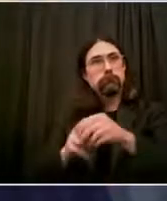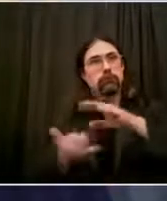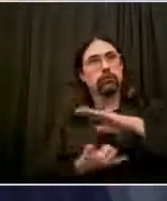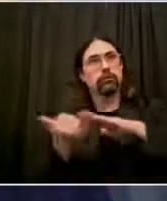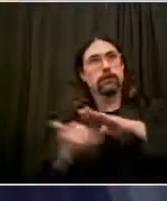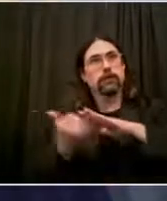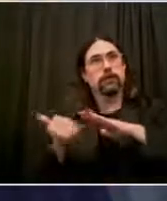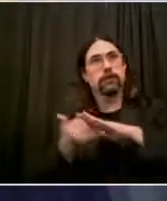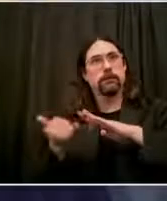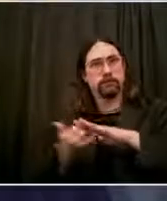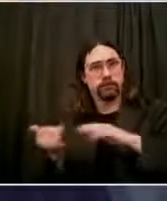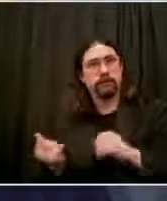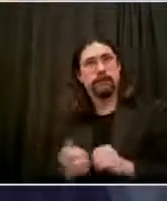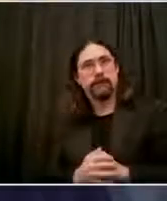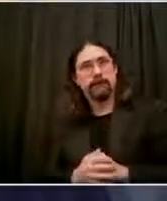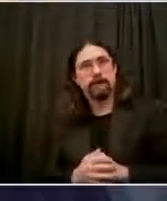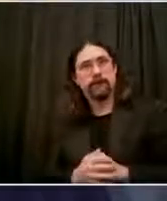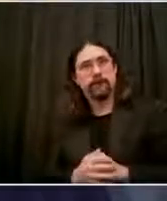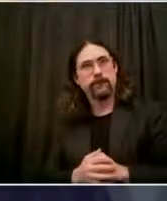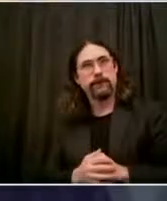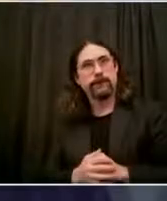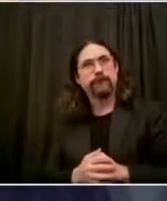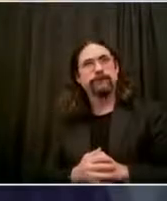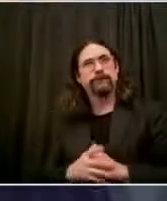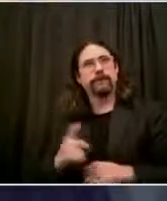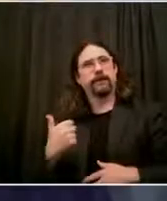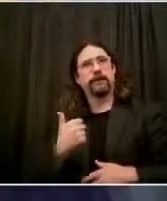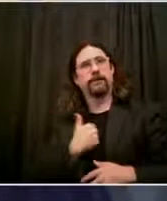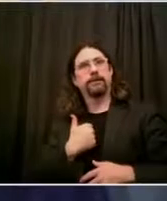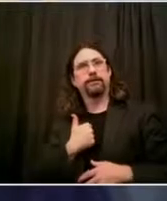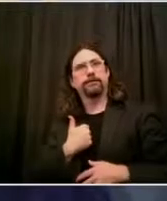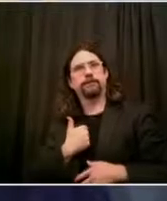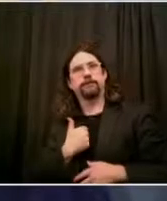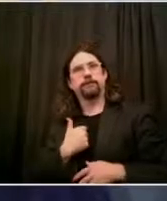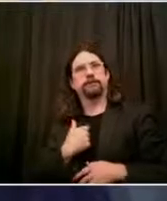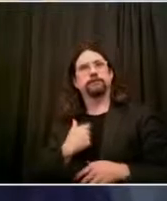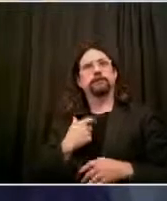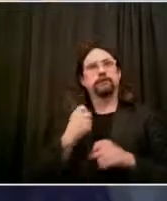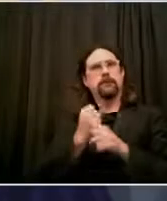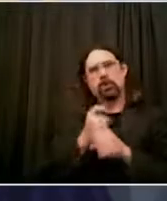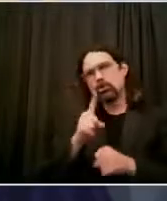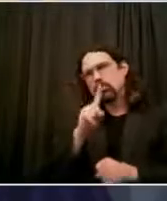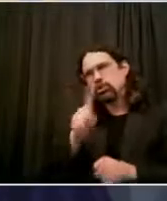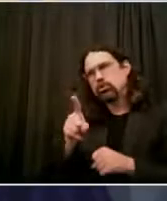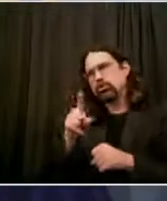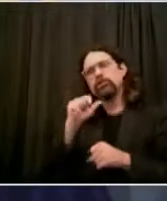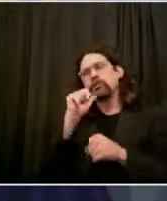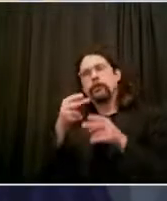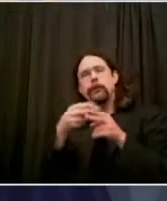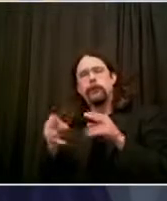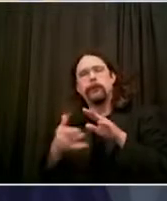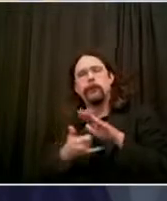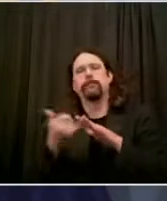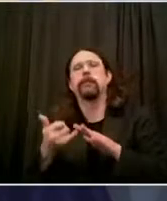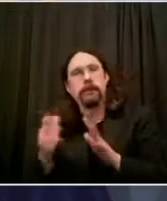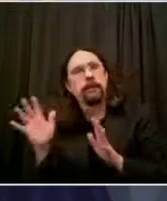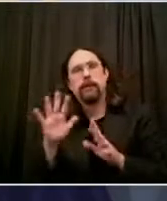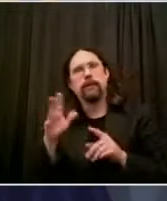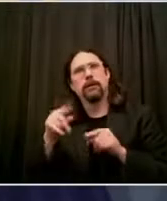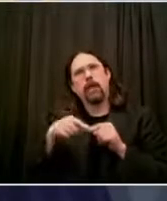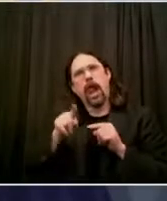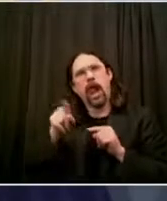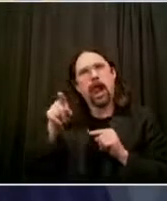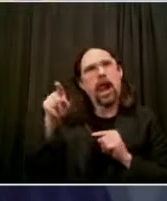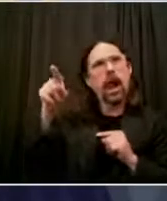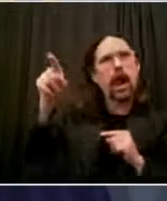were barely any commuters. However, I didn't see the slightest bit of public awareness signage. There were social distancing markings only on a couple of